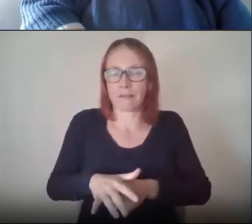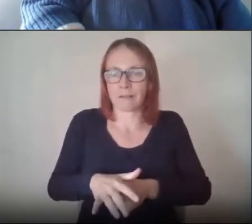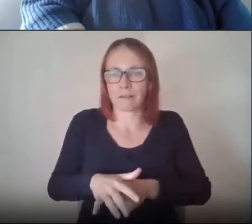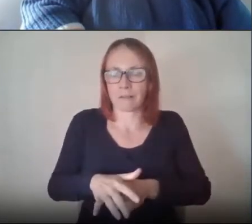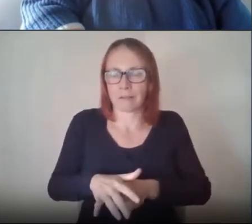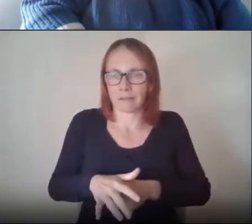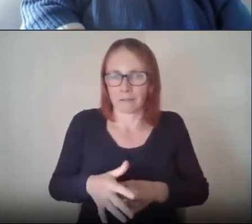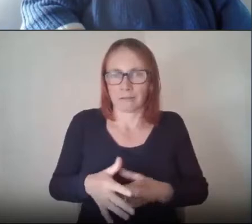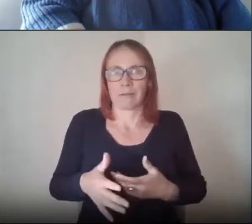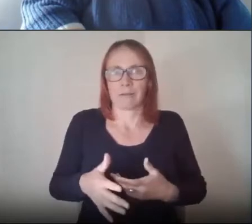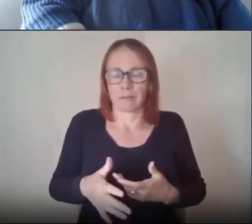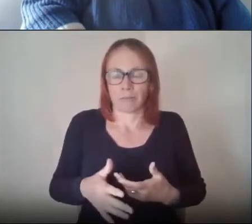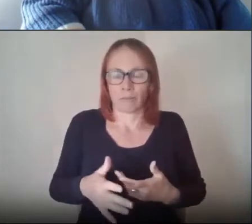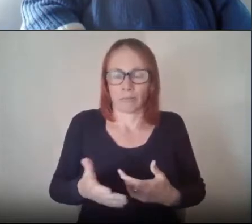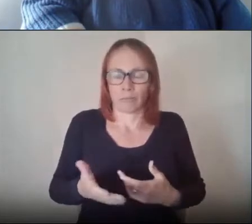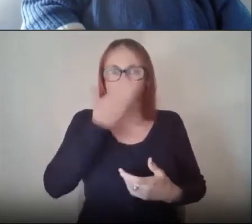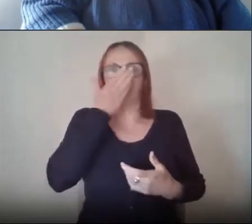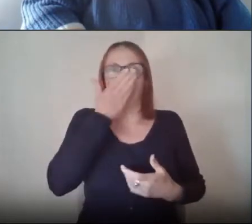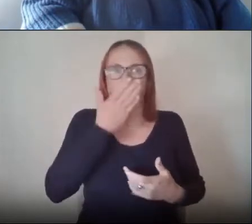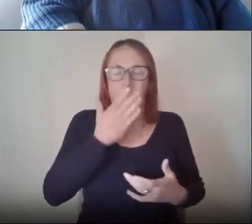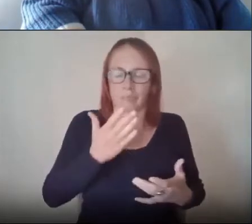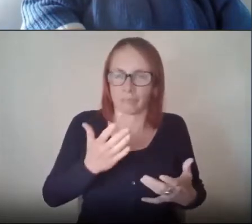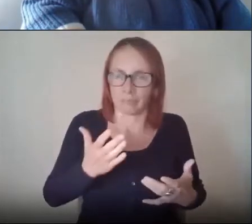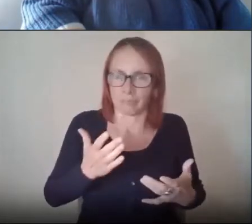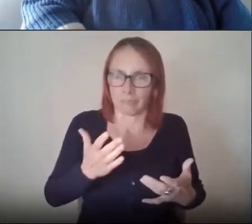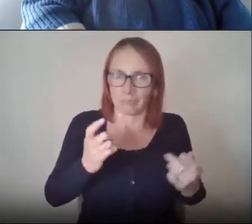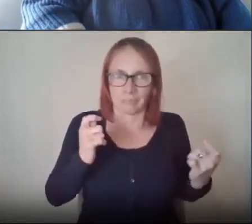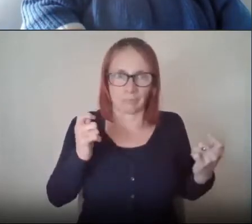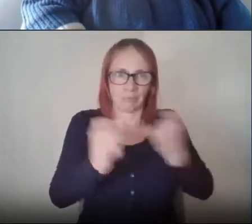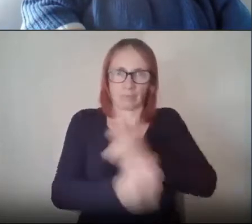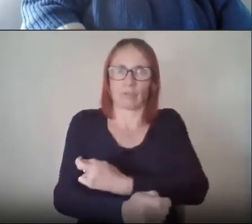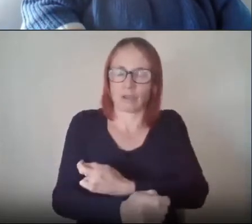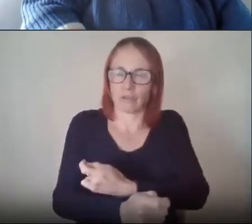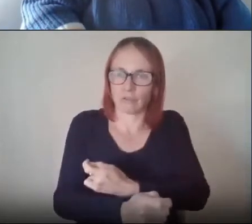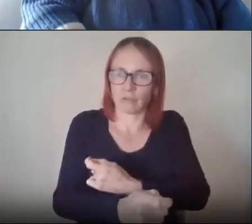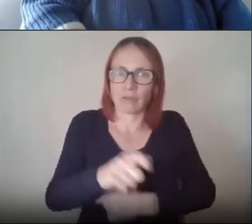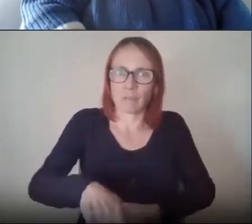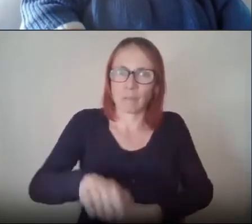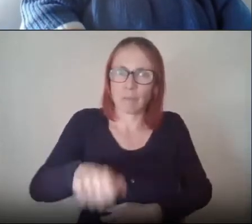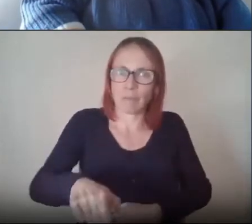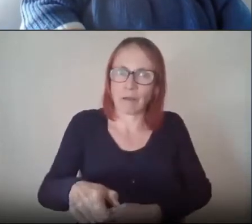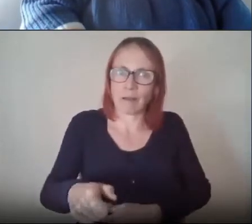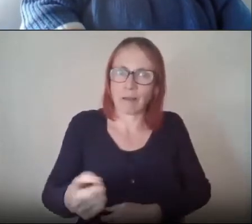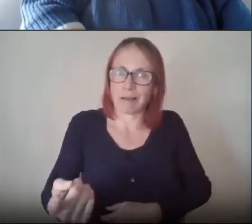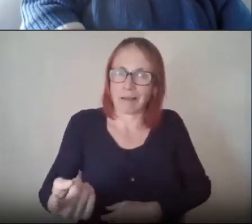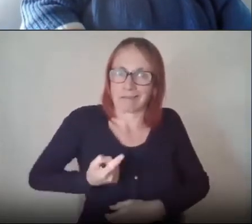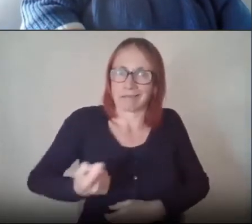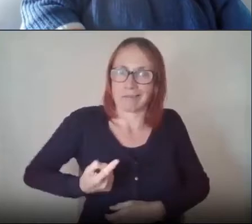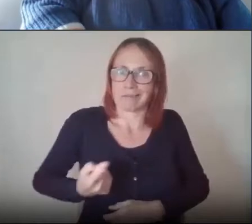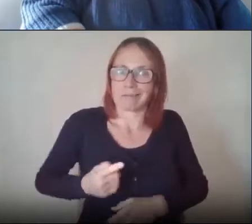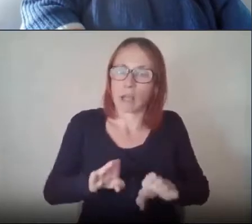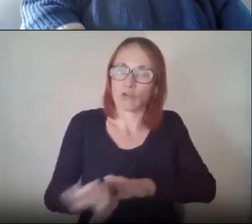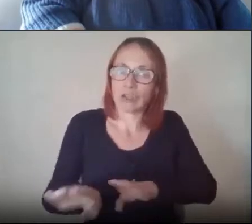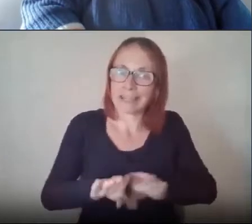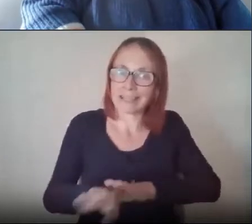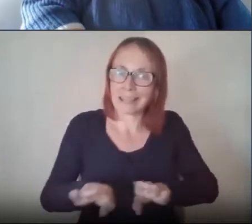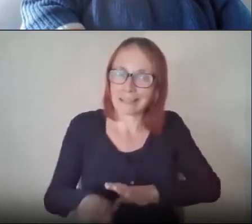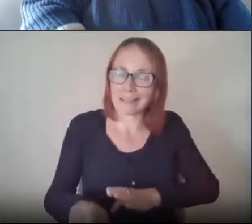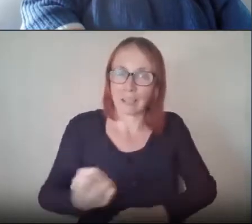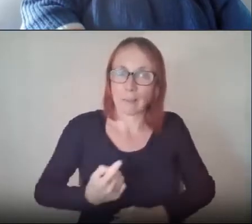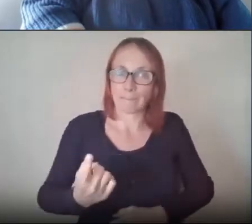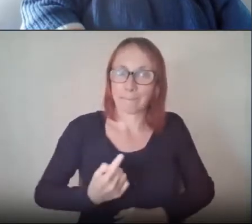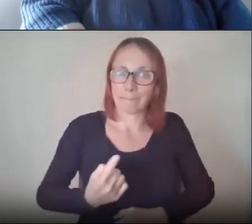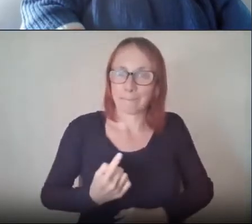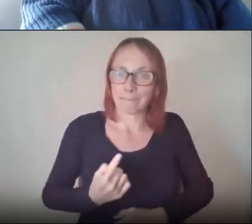overnight we had to move from people coming in and attending training courses and getting